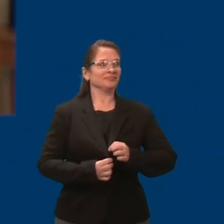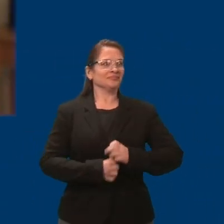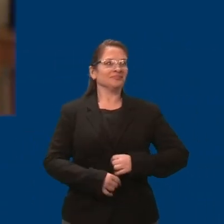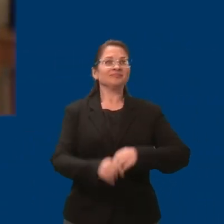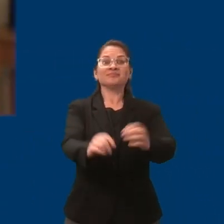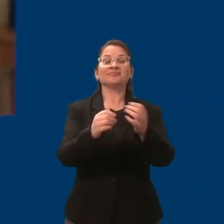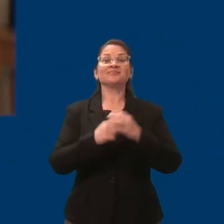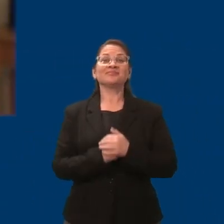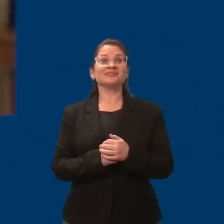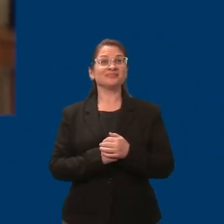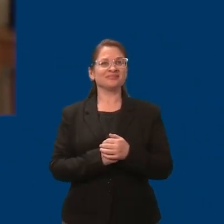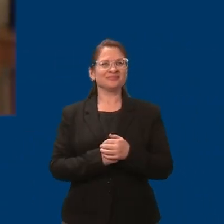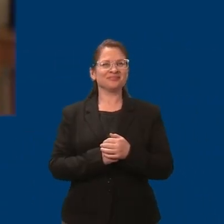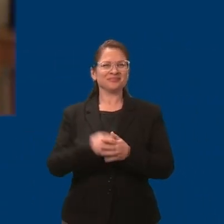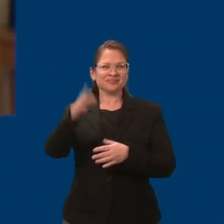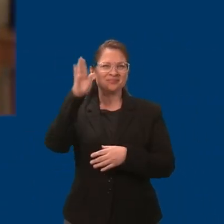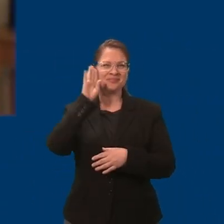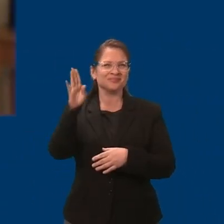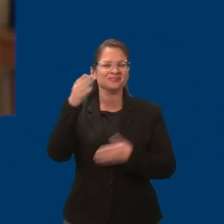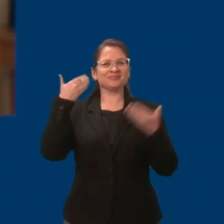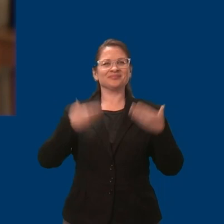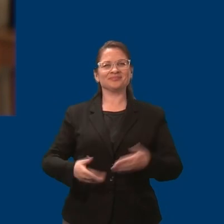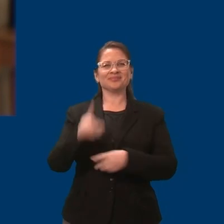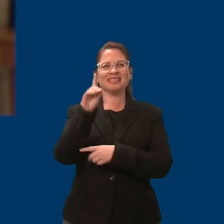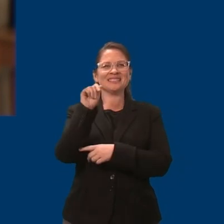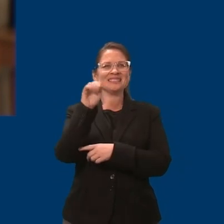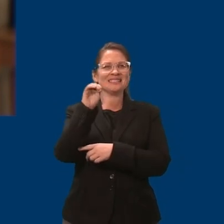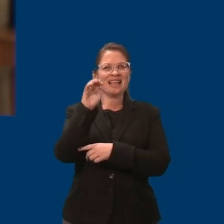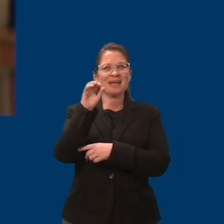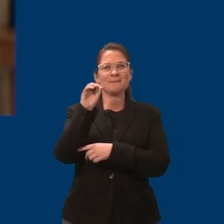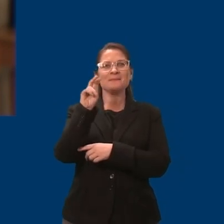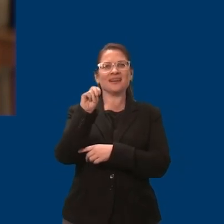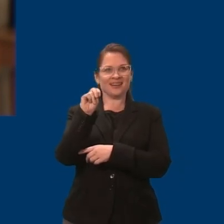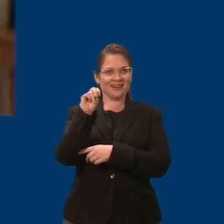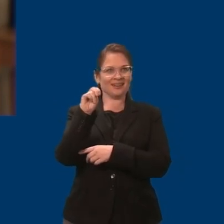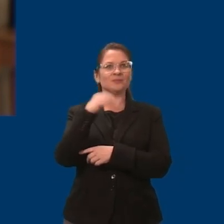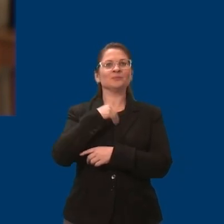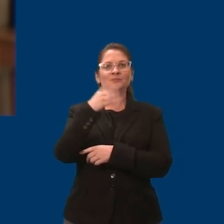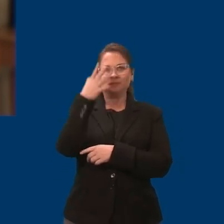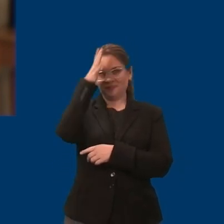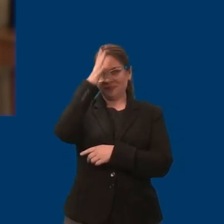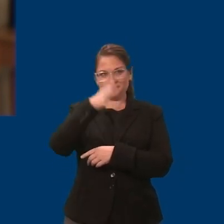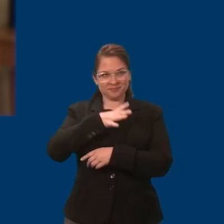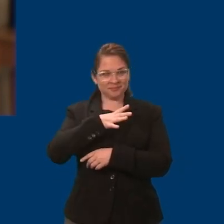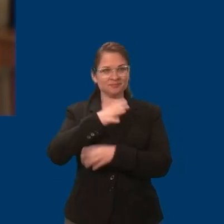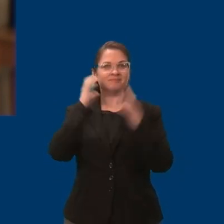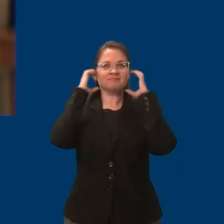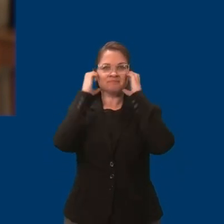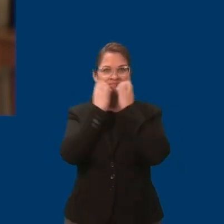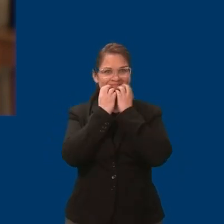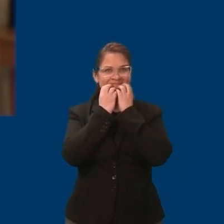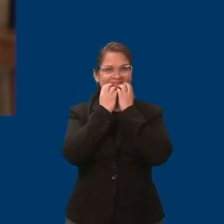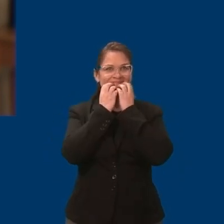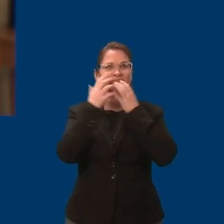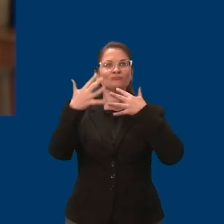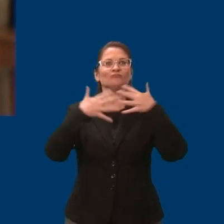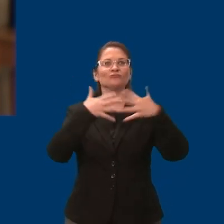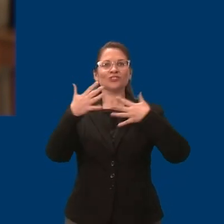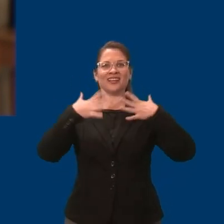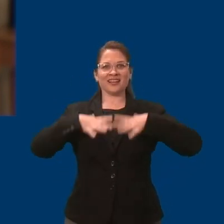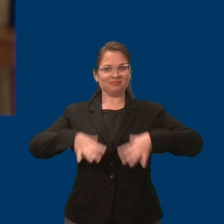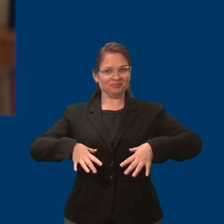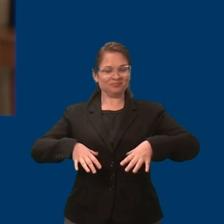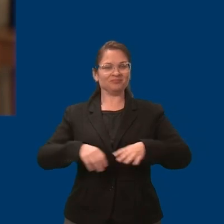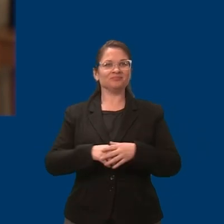Hi, my name is Damon Livestead. I'm a white male with a beard, dressed in a gray shirt, and a Minnesota Gophers